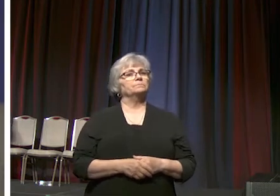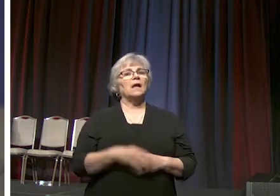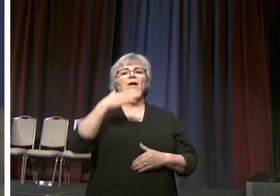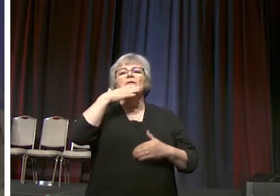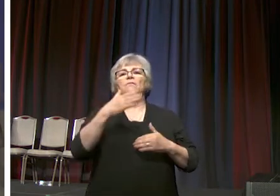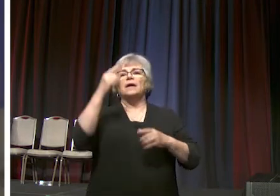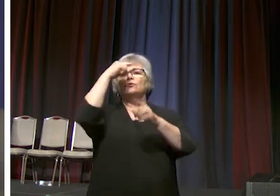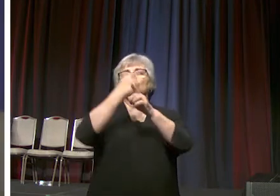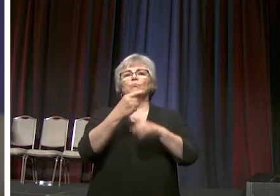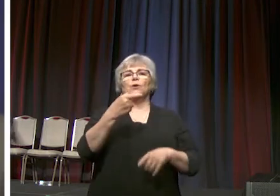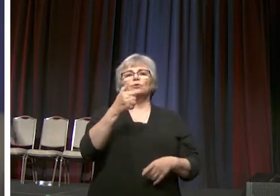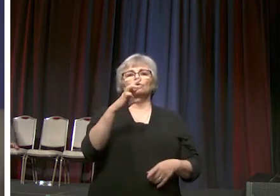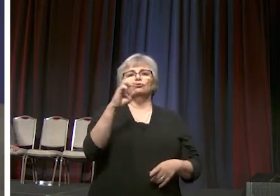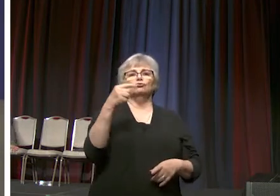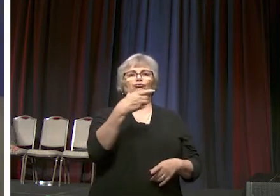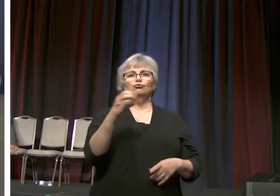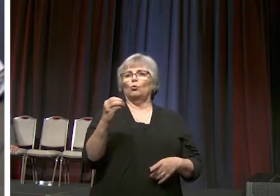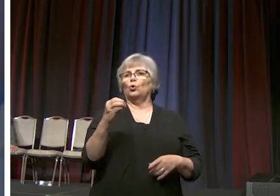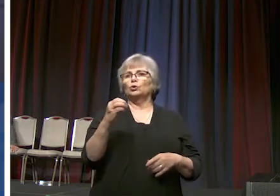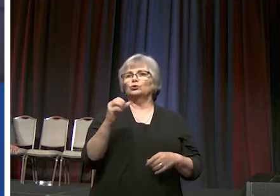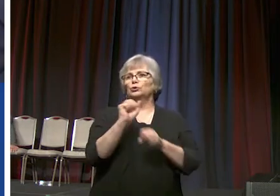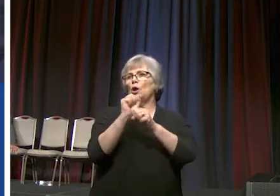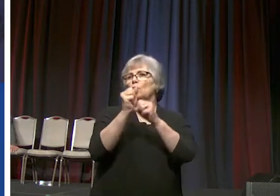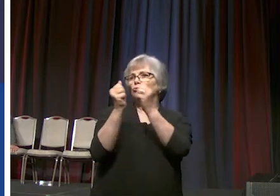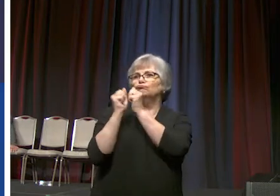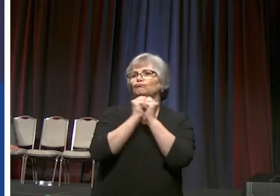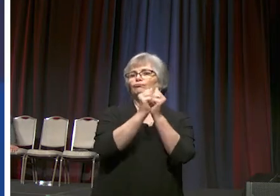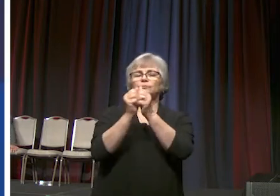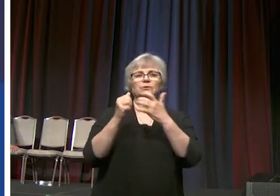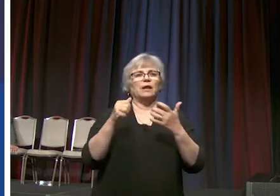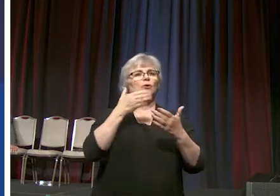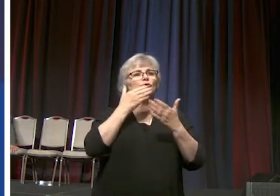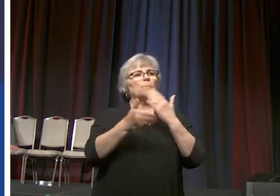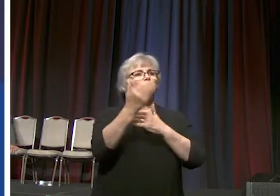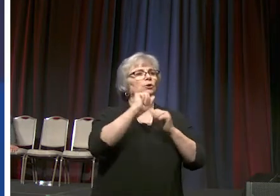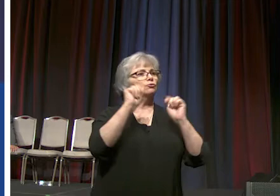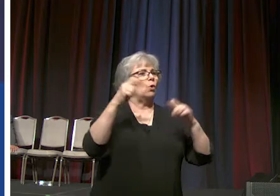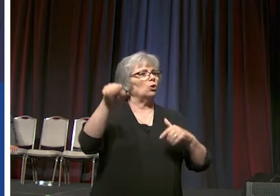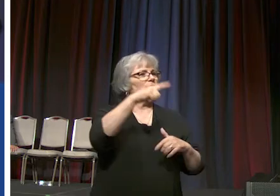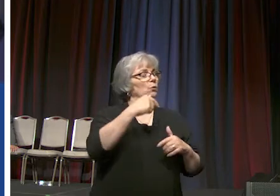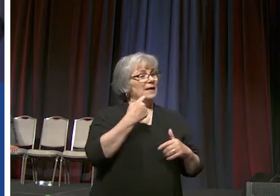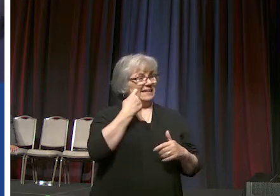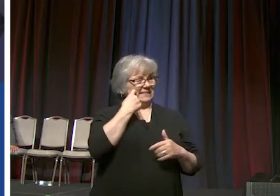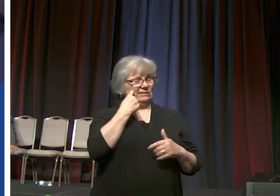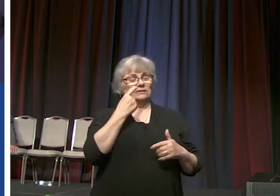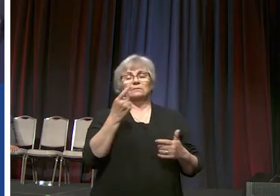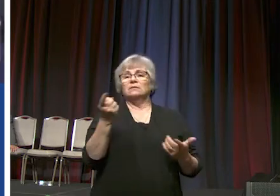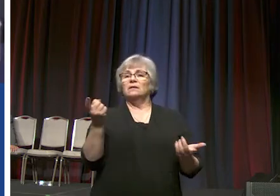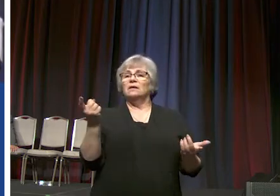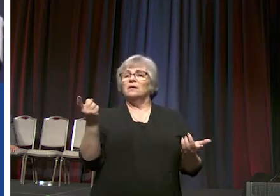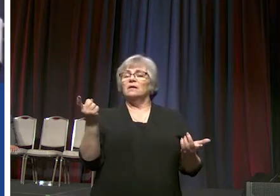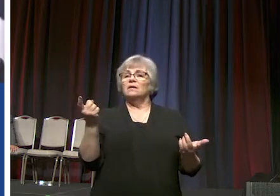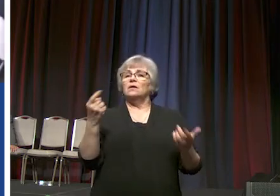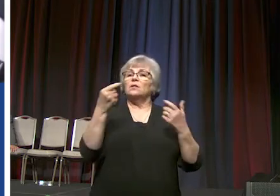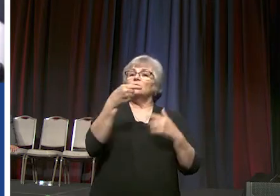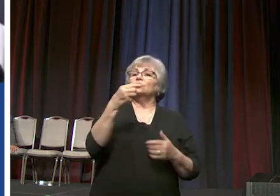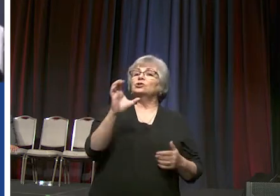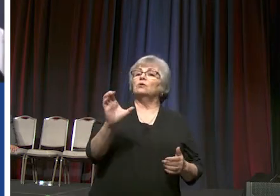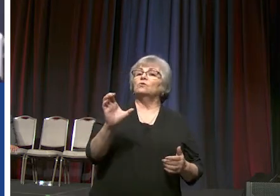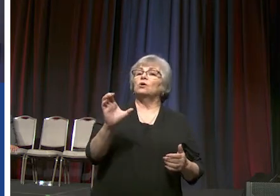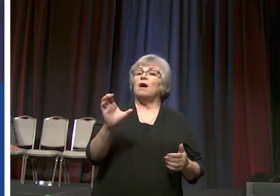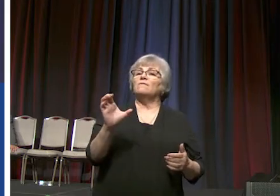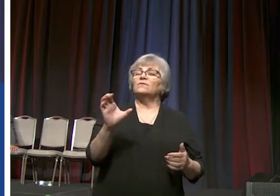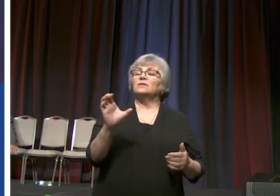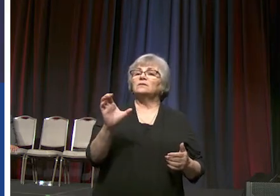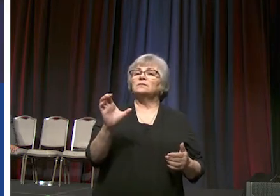thank you brother george and colleagues and good morning to all of you as has been said earlier the general conference